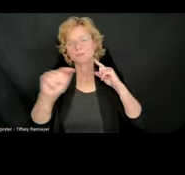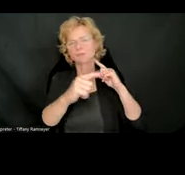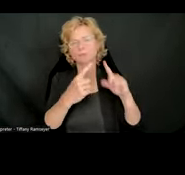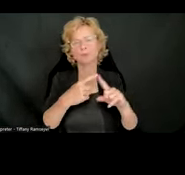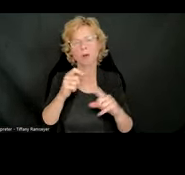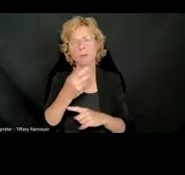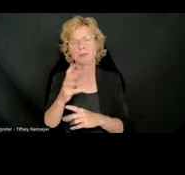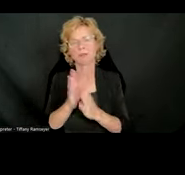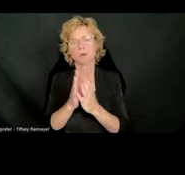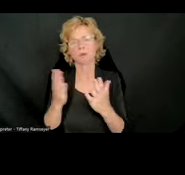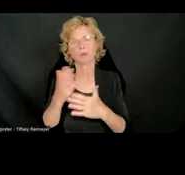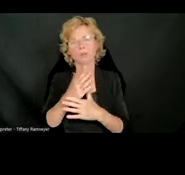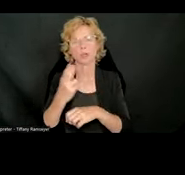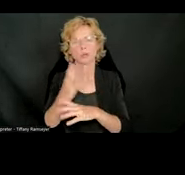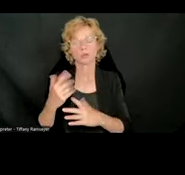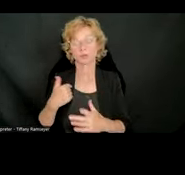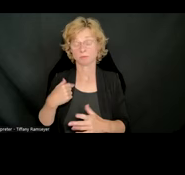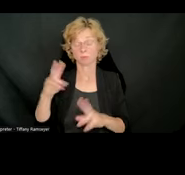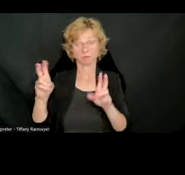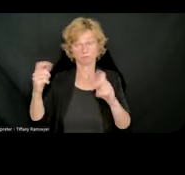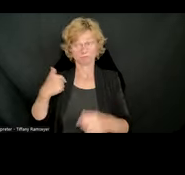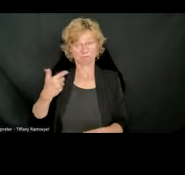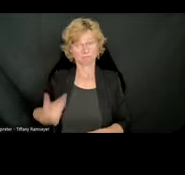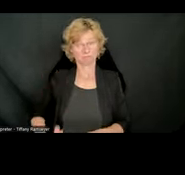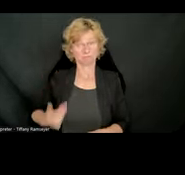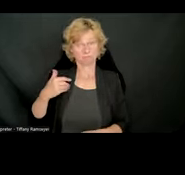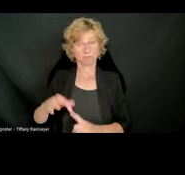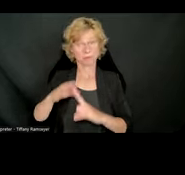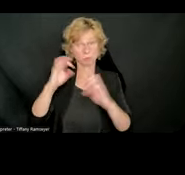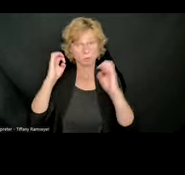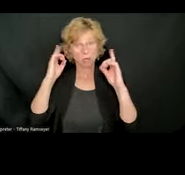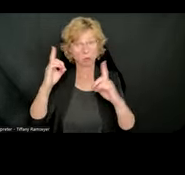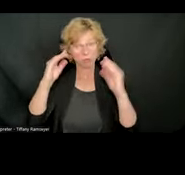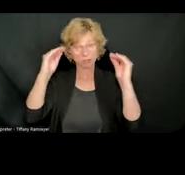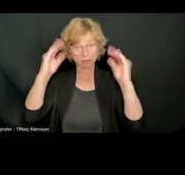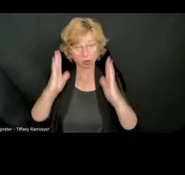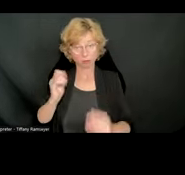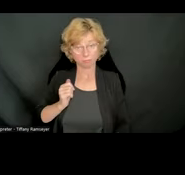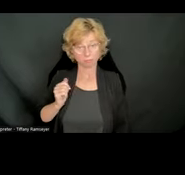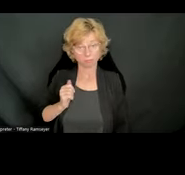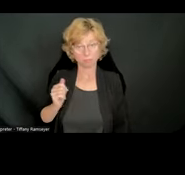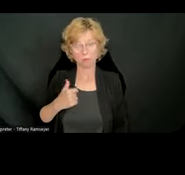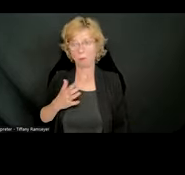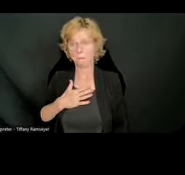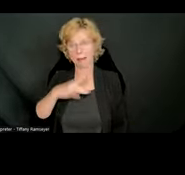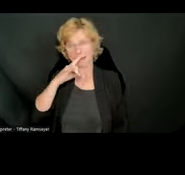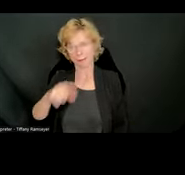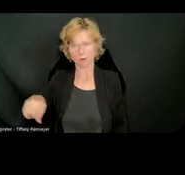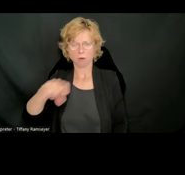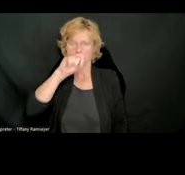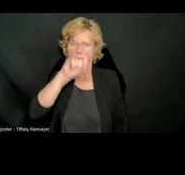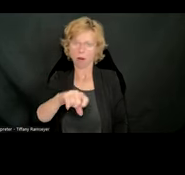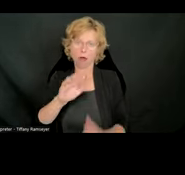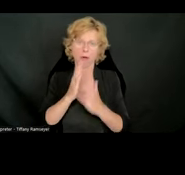Here's a quote. I am a special education teacher and my kids love Bookshare. It's wonderful to see them excited about literature